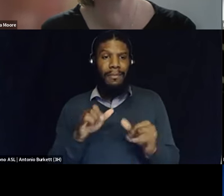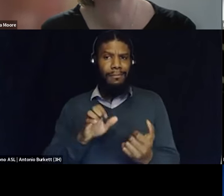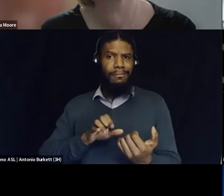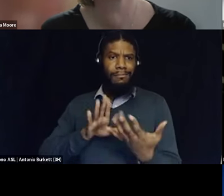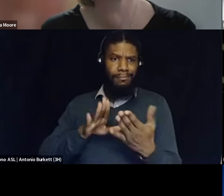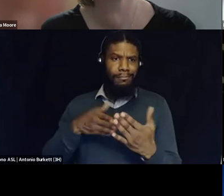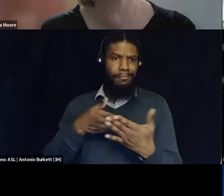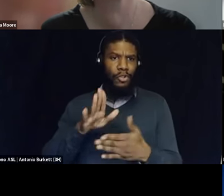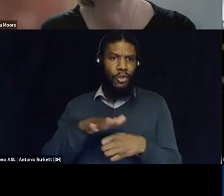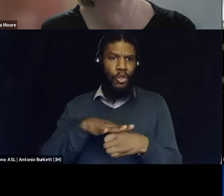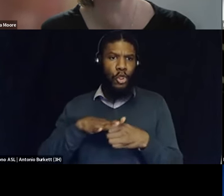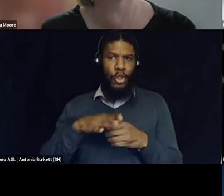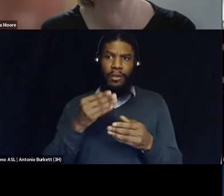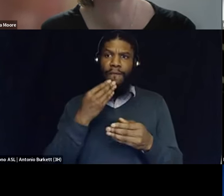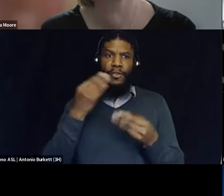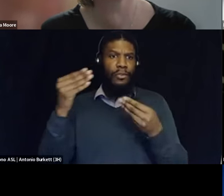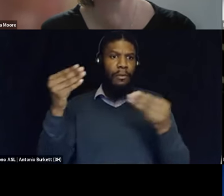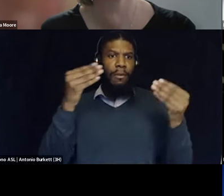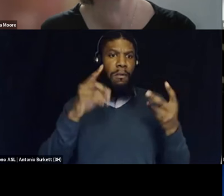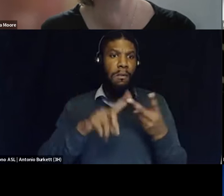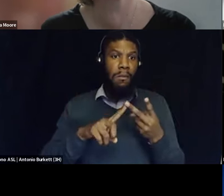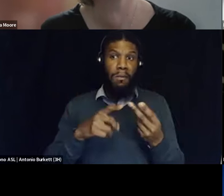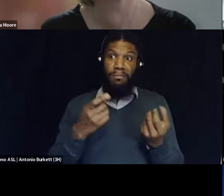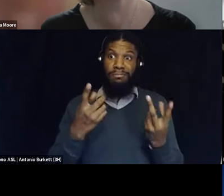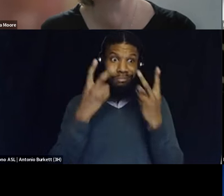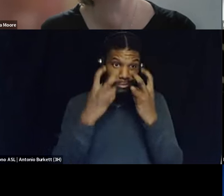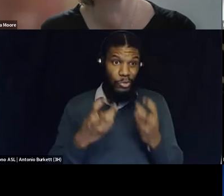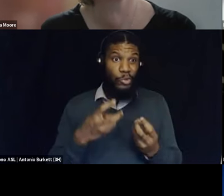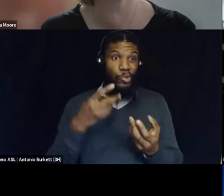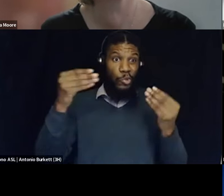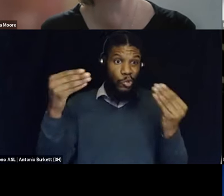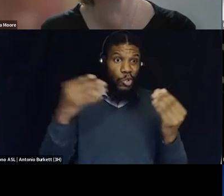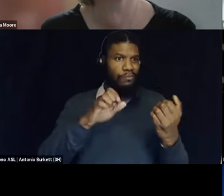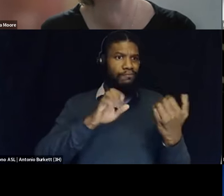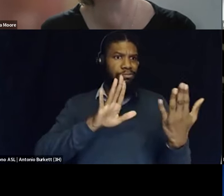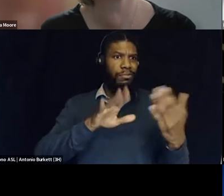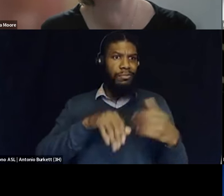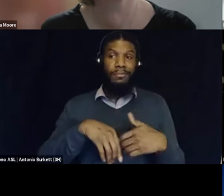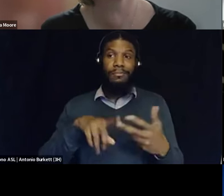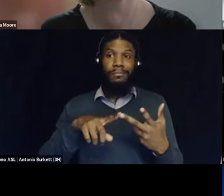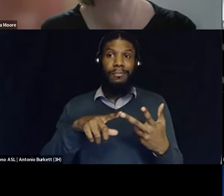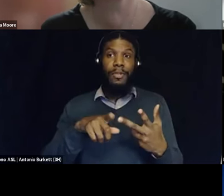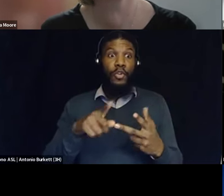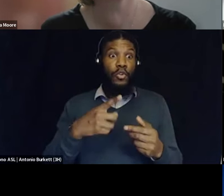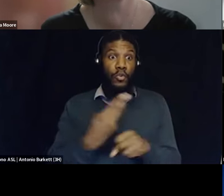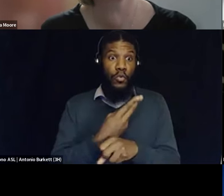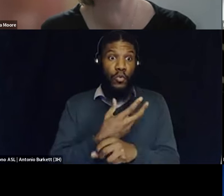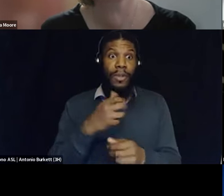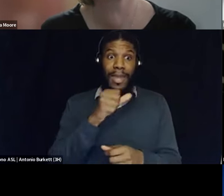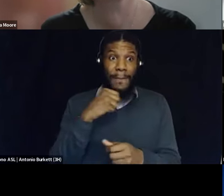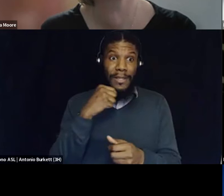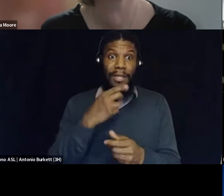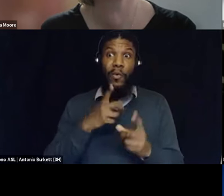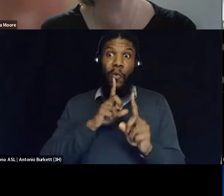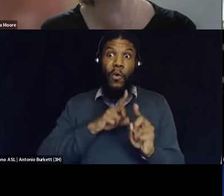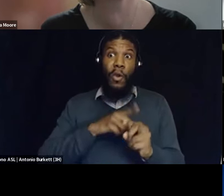a stance against the big box stores taking a stance you know don't order off of amazon i i i mean